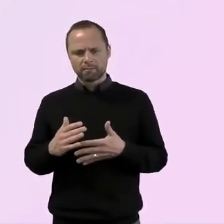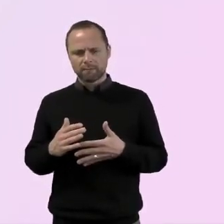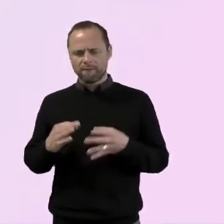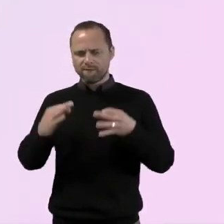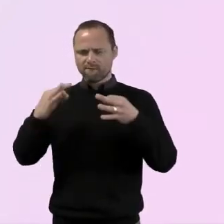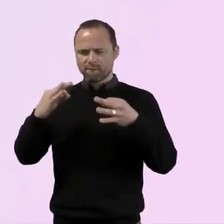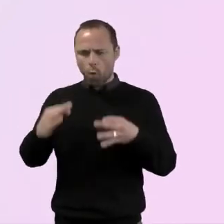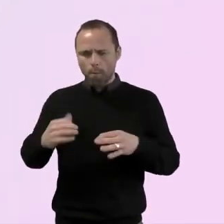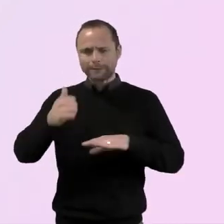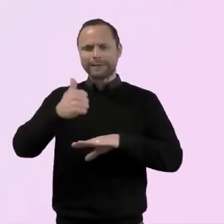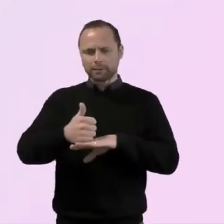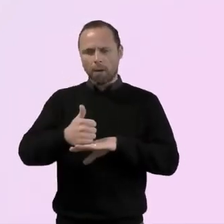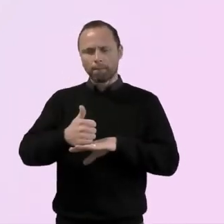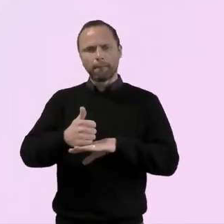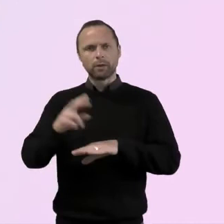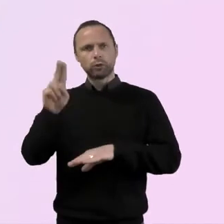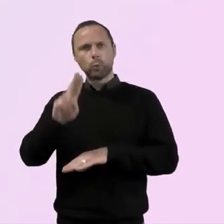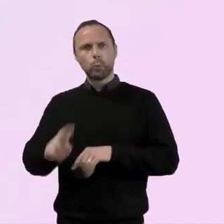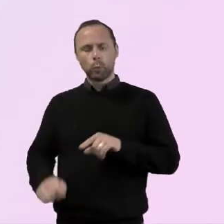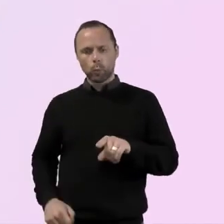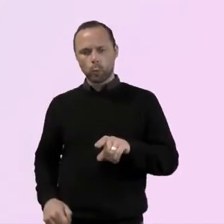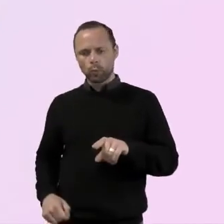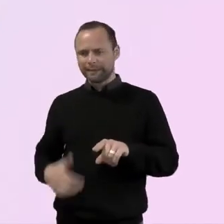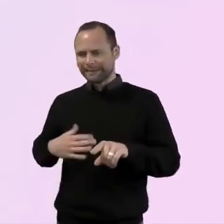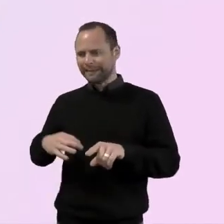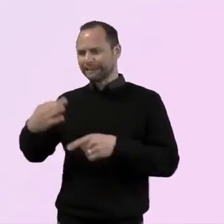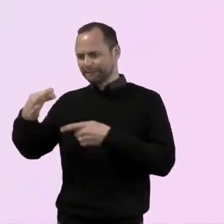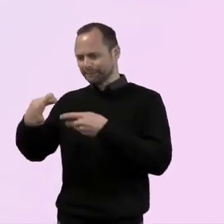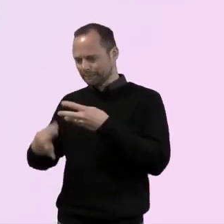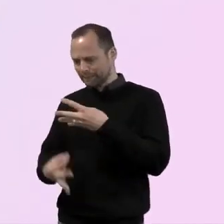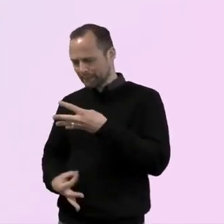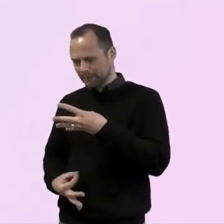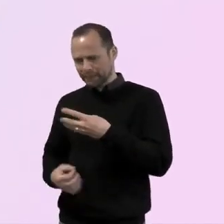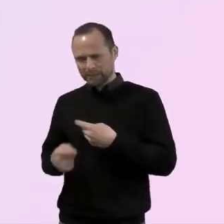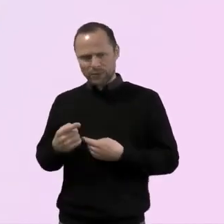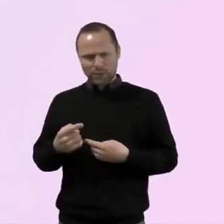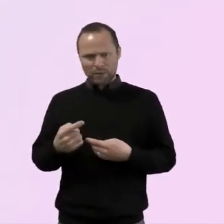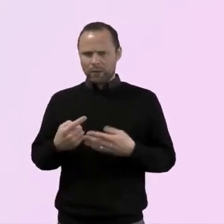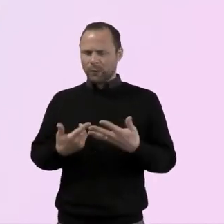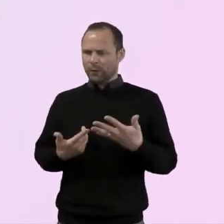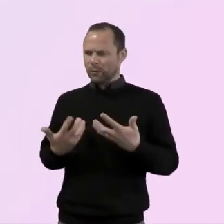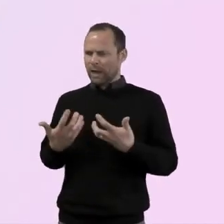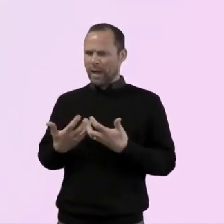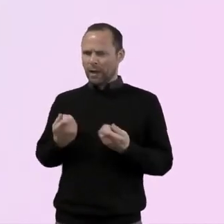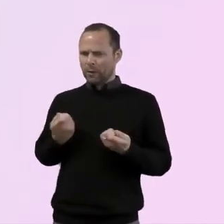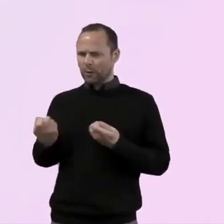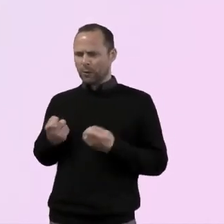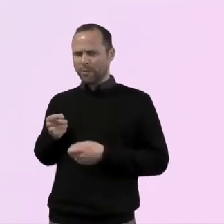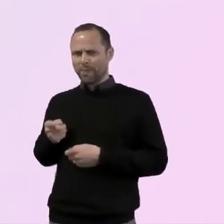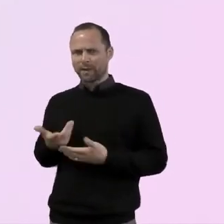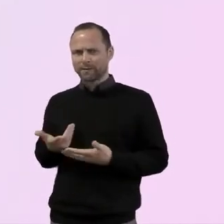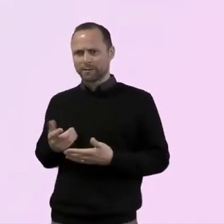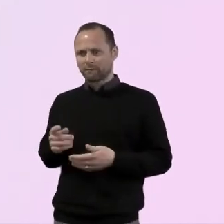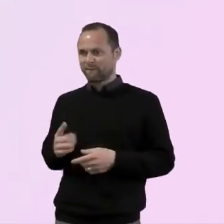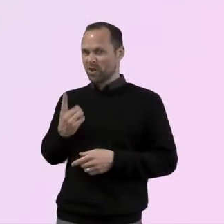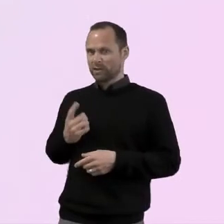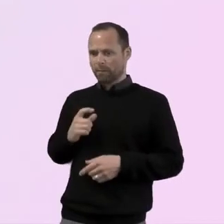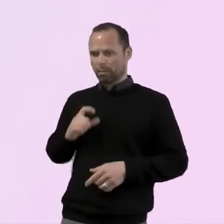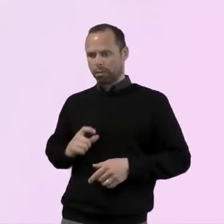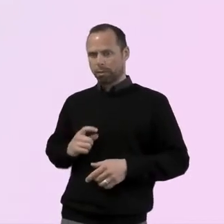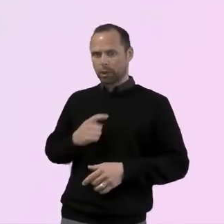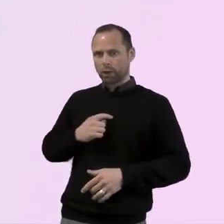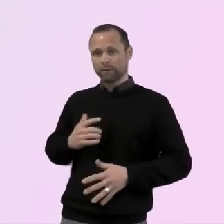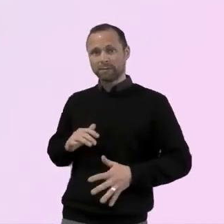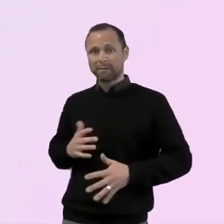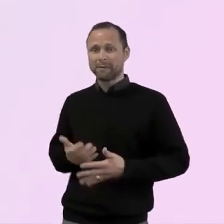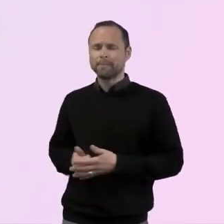What, what kind of reassurance can you give us around that? Yeah. Um, well, I think definitely what you've just